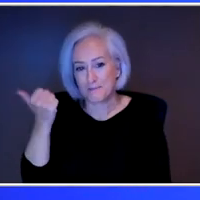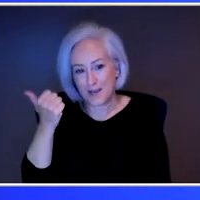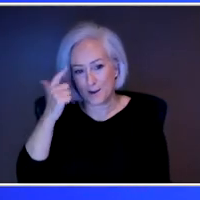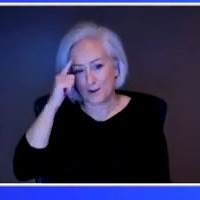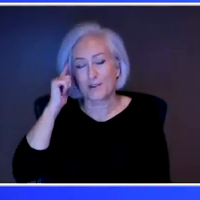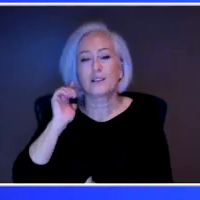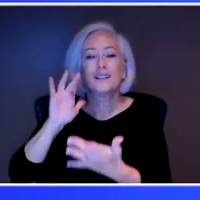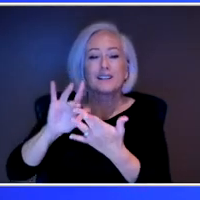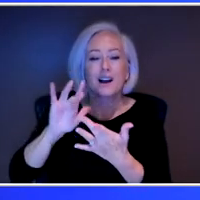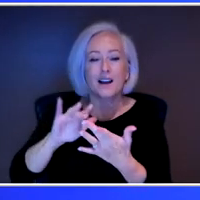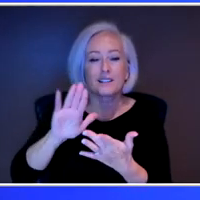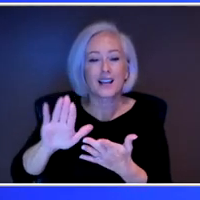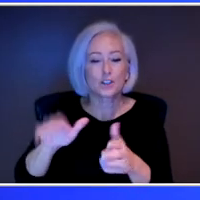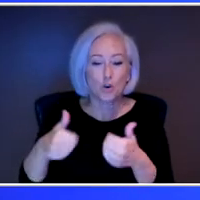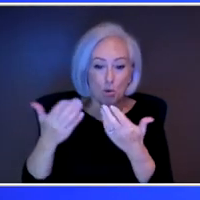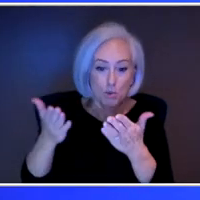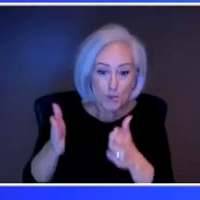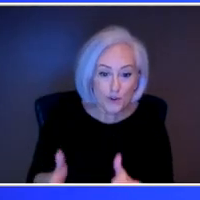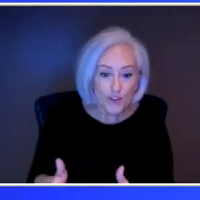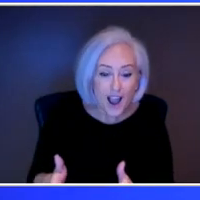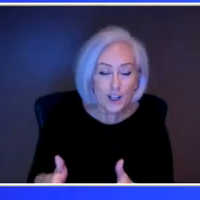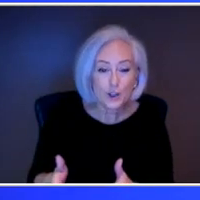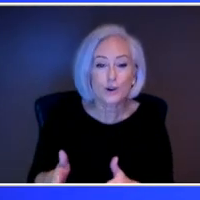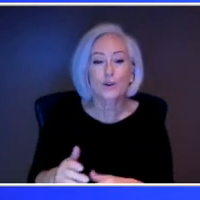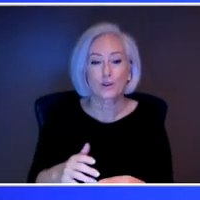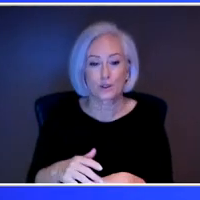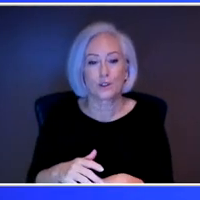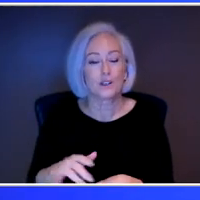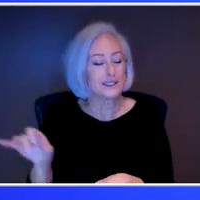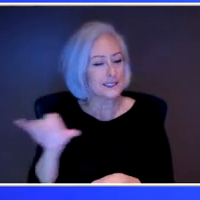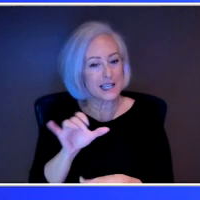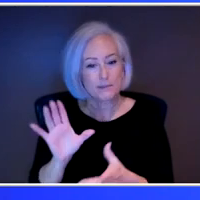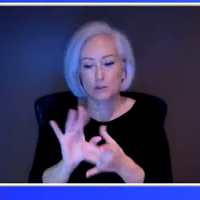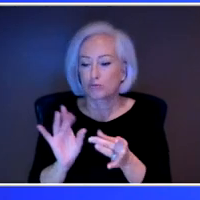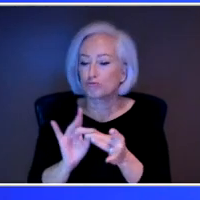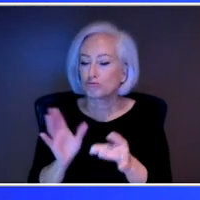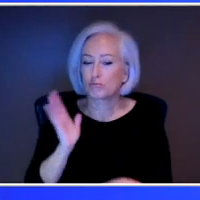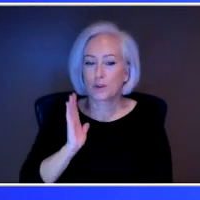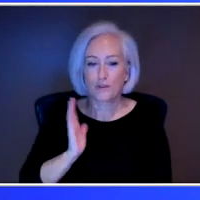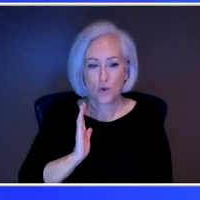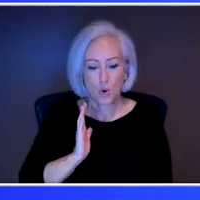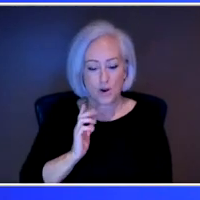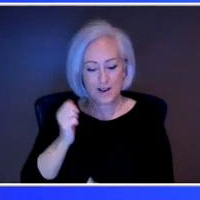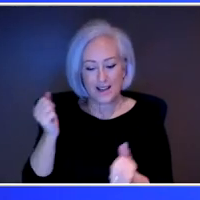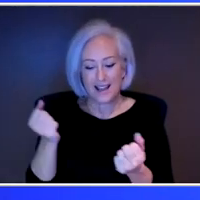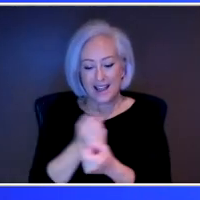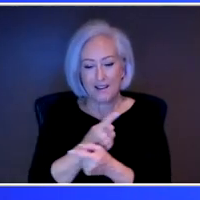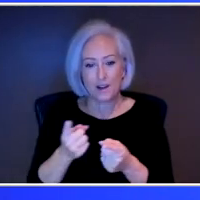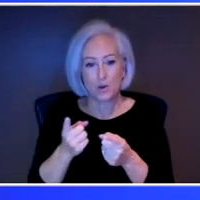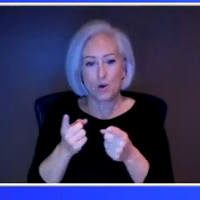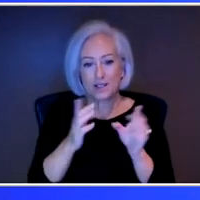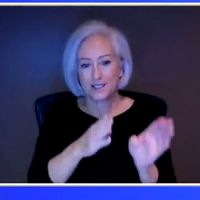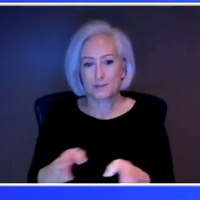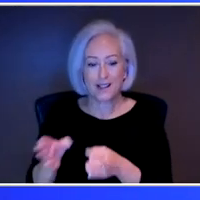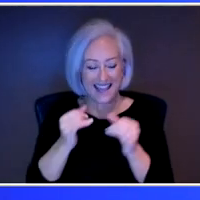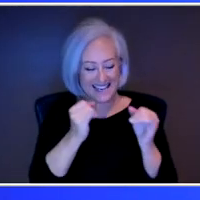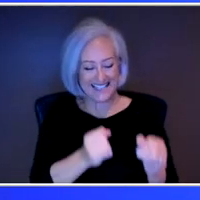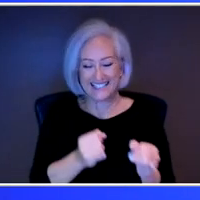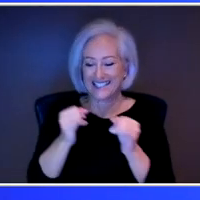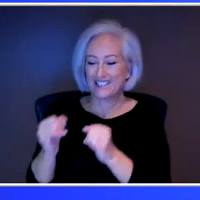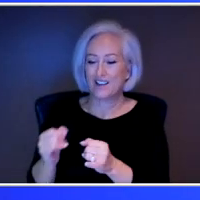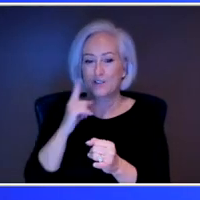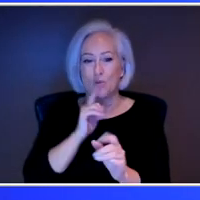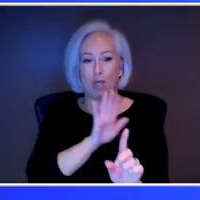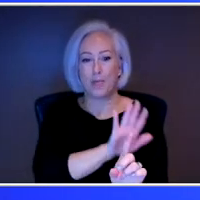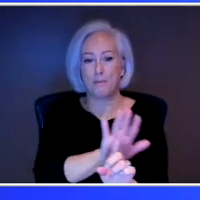providers as we've already been talking about. Everybody's plan is individualized. For example, since I know